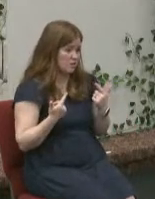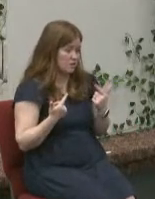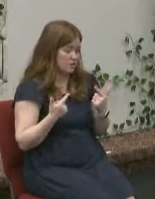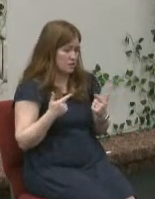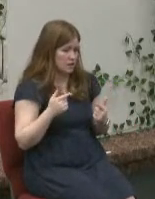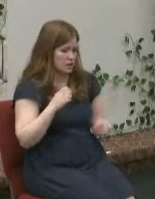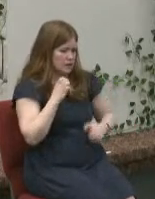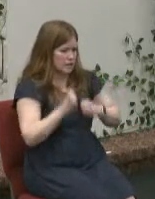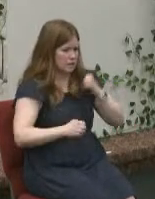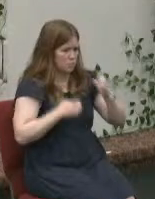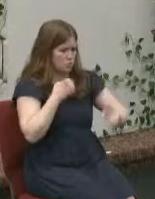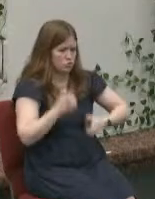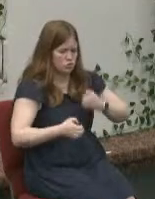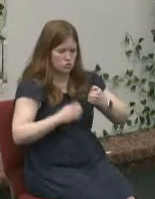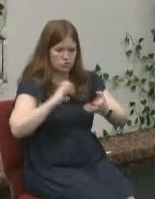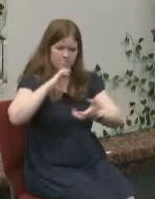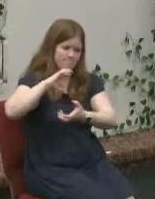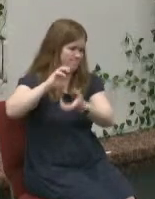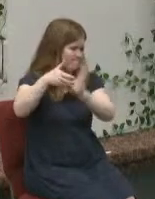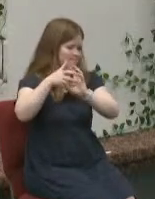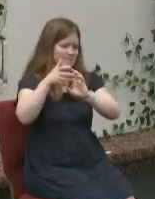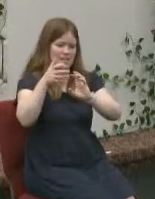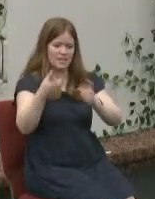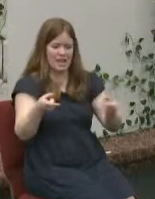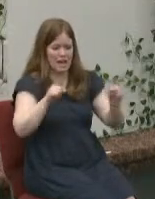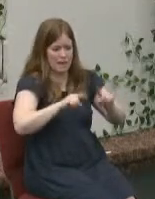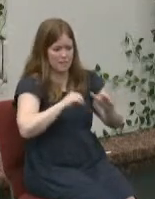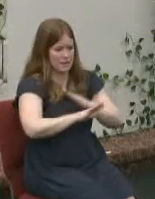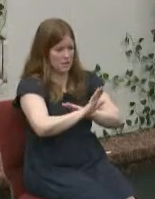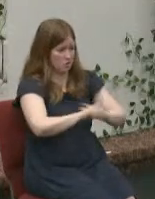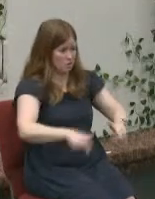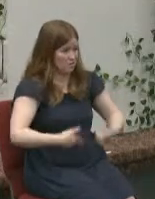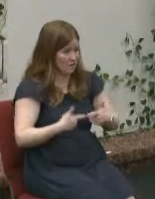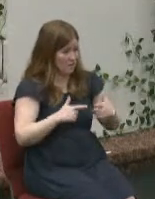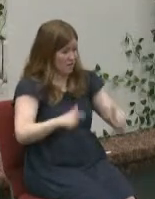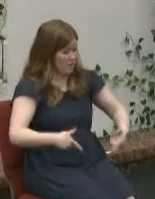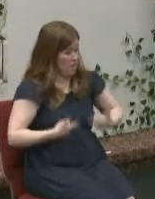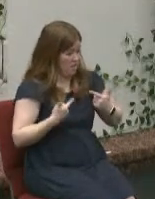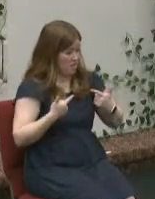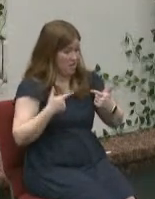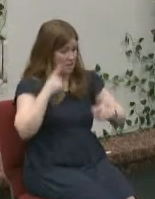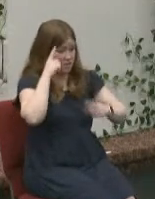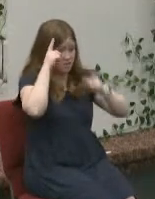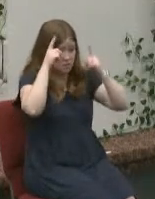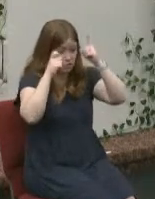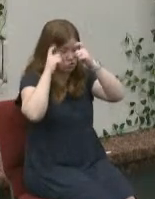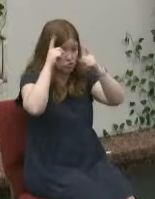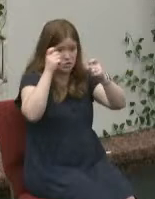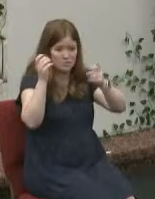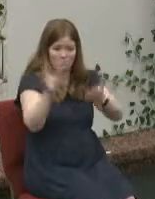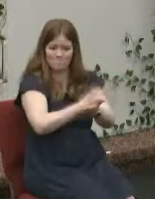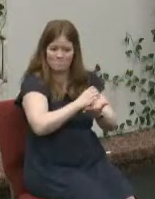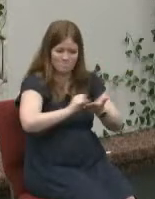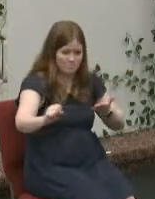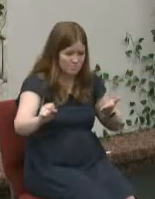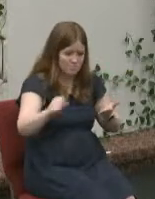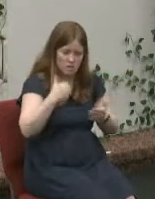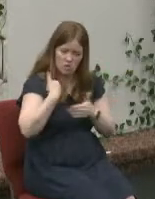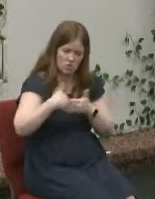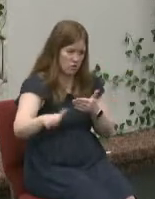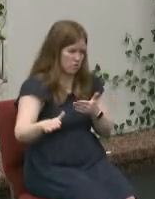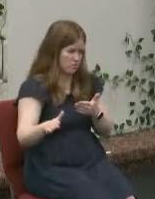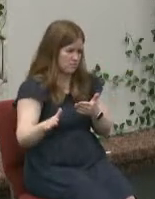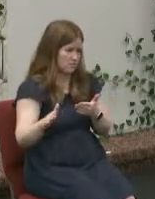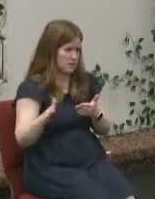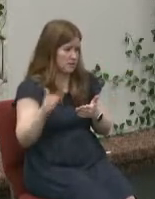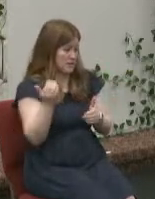emotional chaos out of control lifelong dreams ruined completely ruined